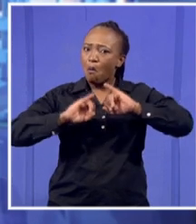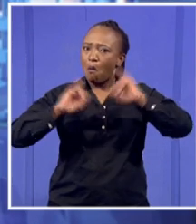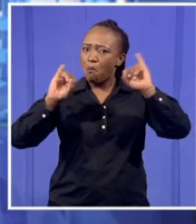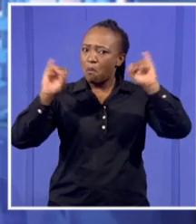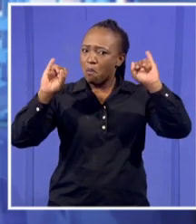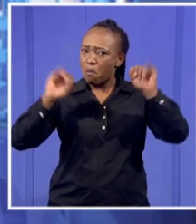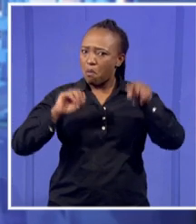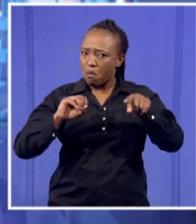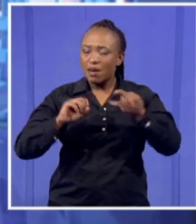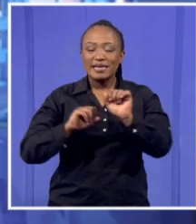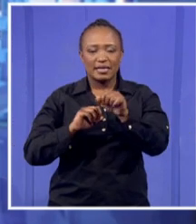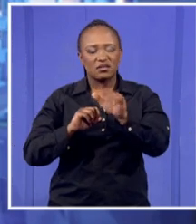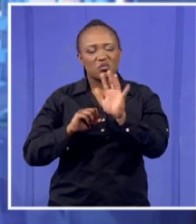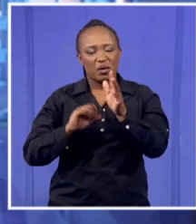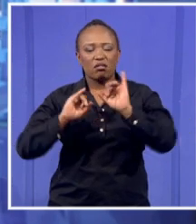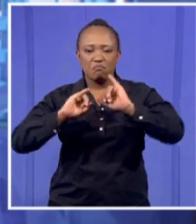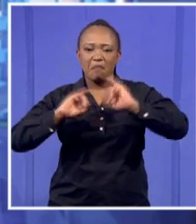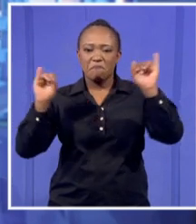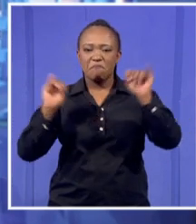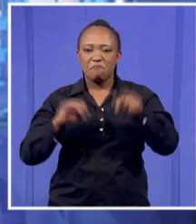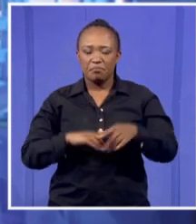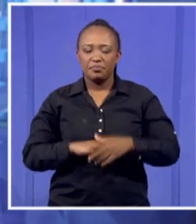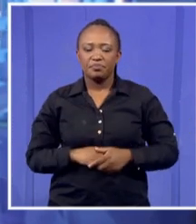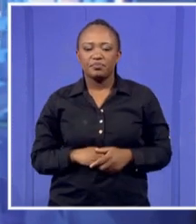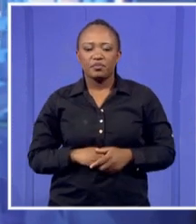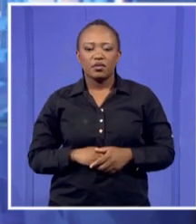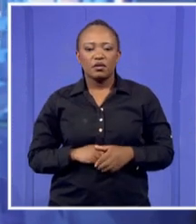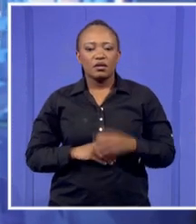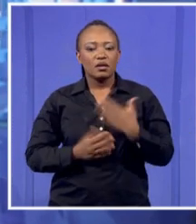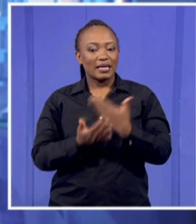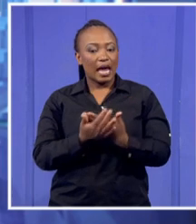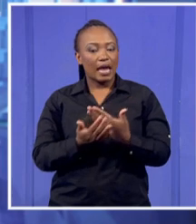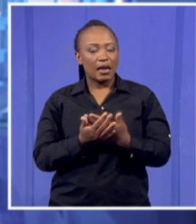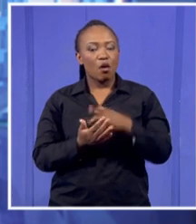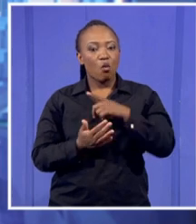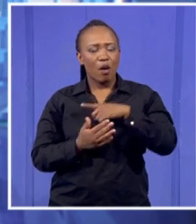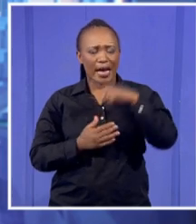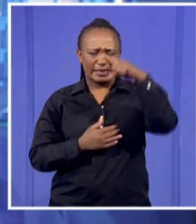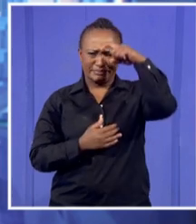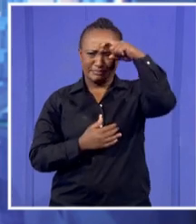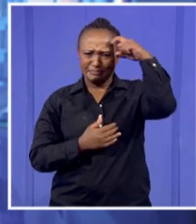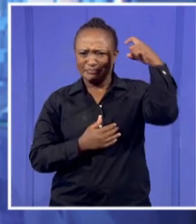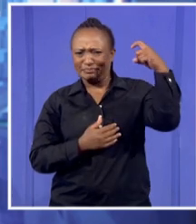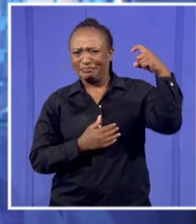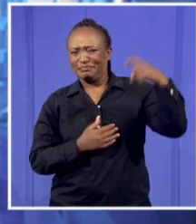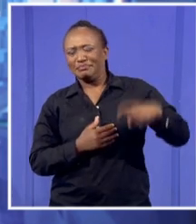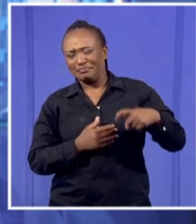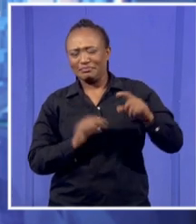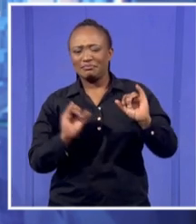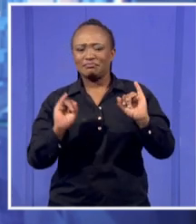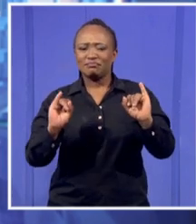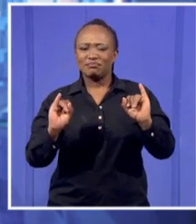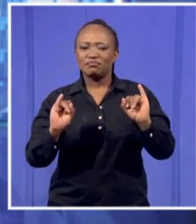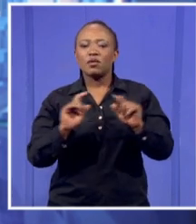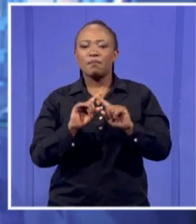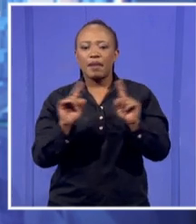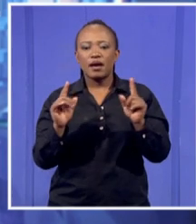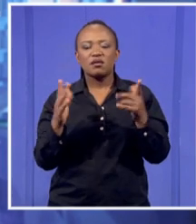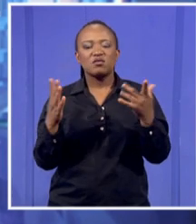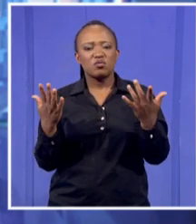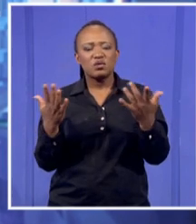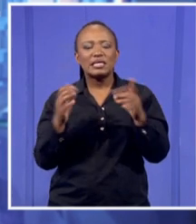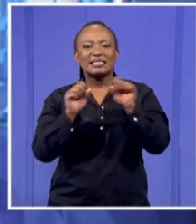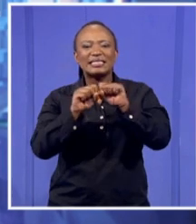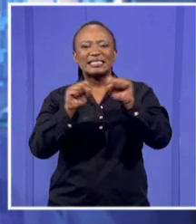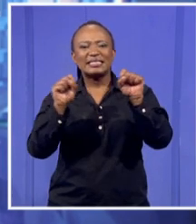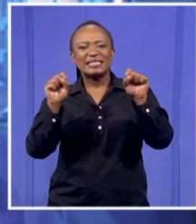weather. There will be. There will be. I mean, you can't take away from the fact that we'll have heat waves again when the systems allow. We'll have your severe thunderstorms